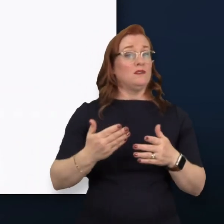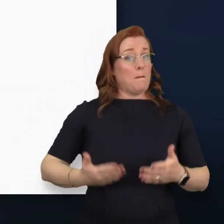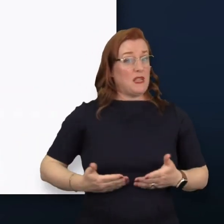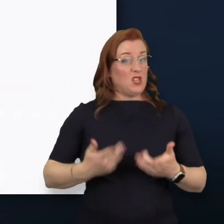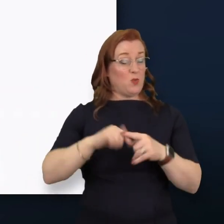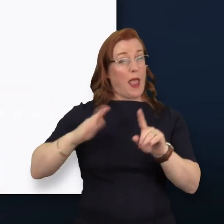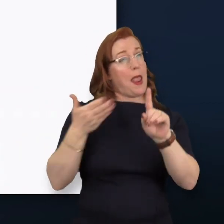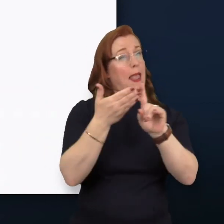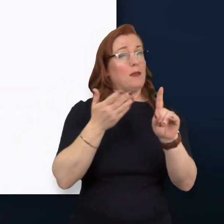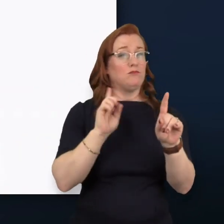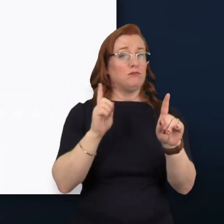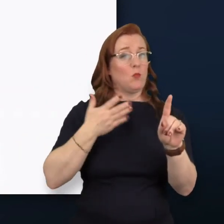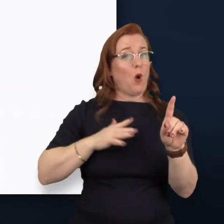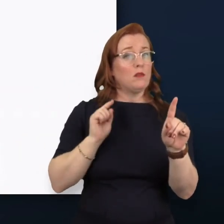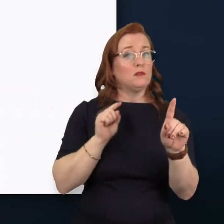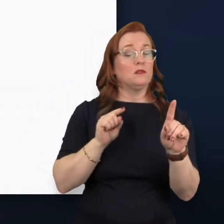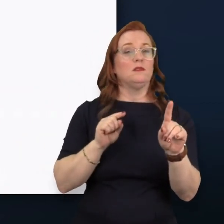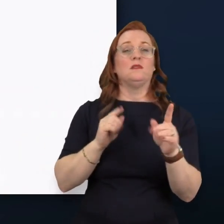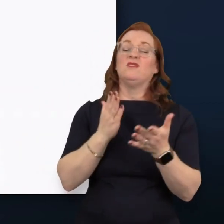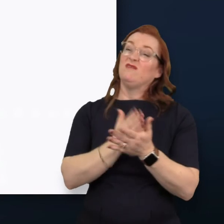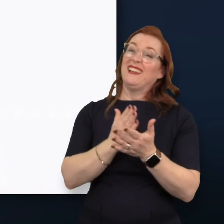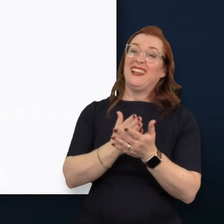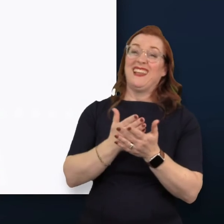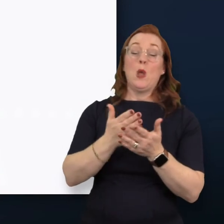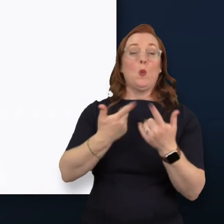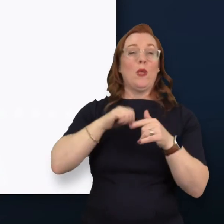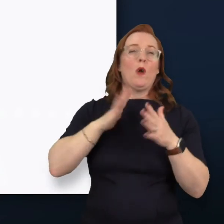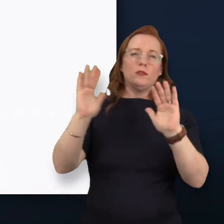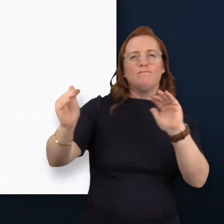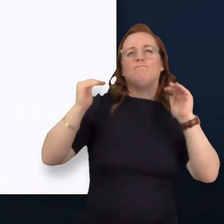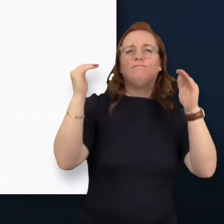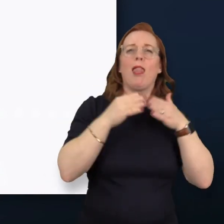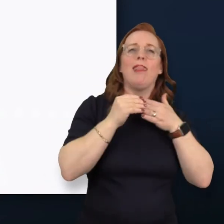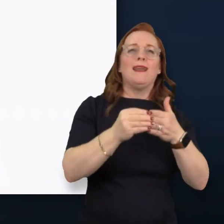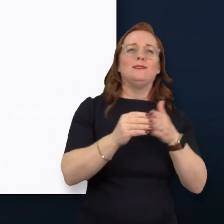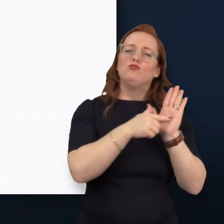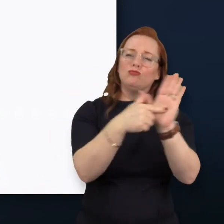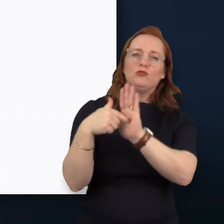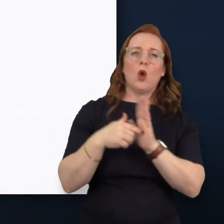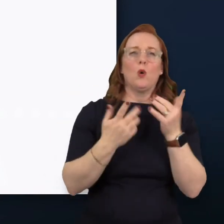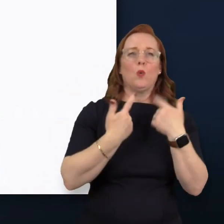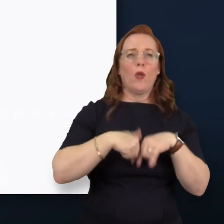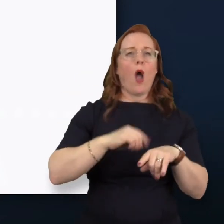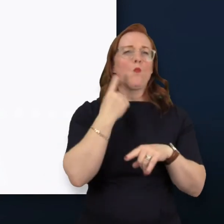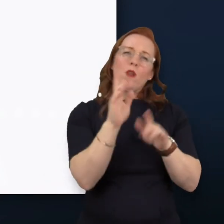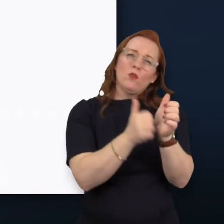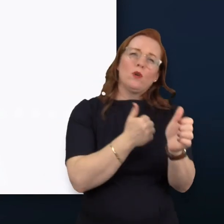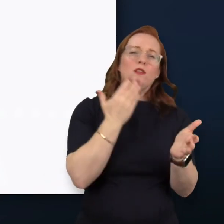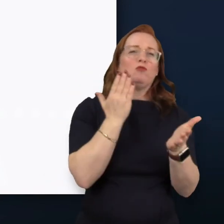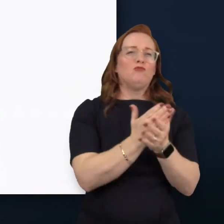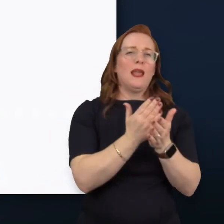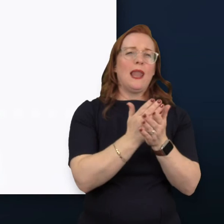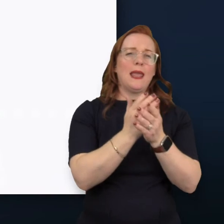get out of this is firstly to be a leader in this area, to show that we can be one of the organizations that's really